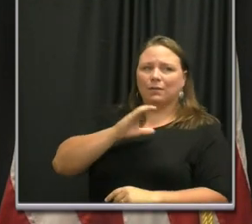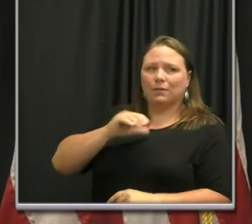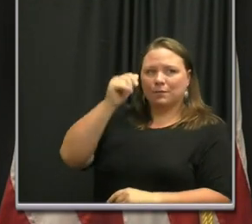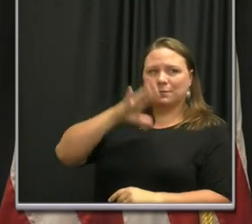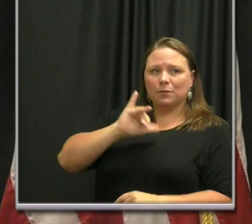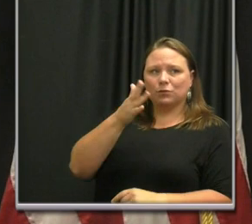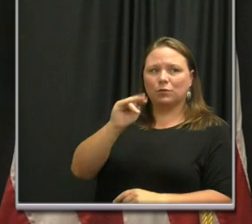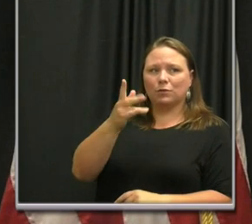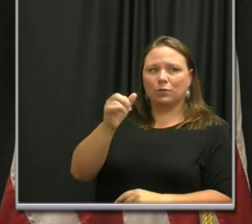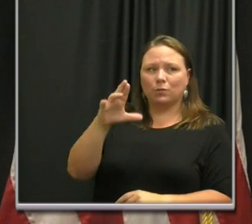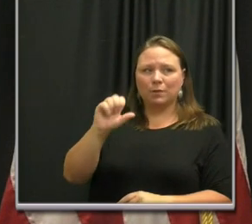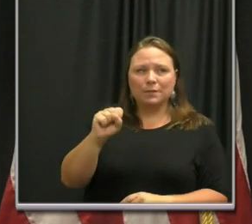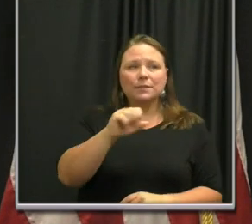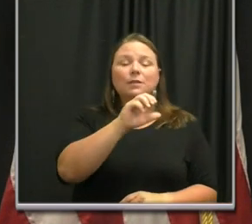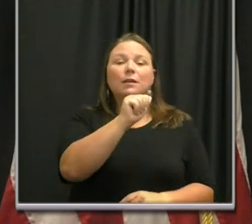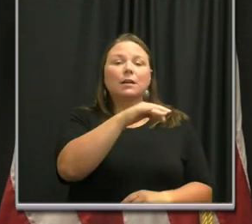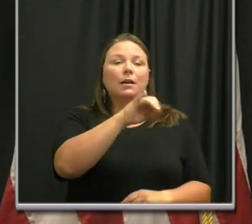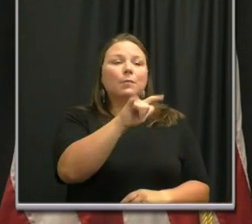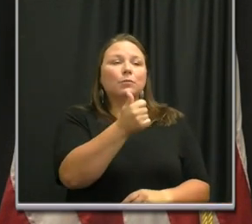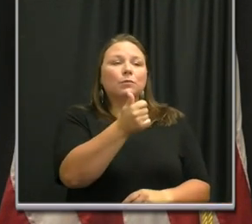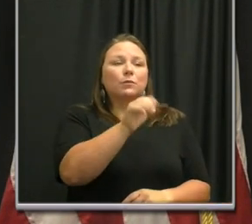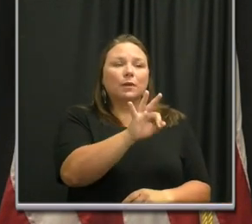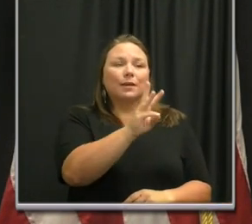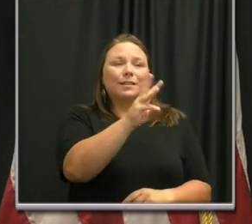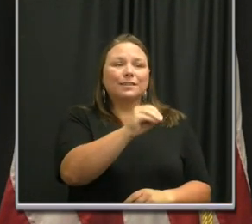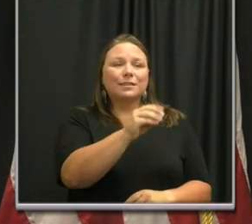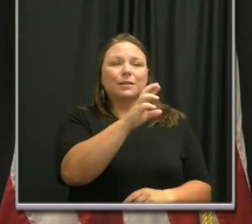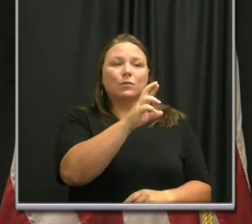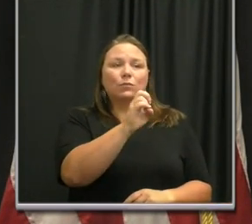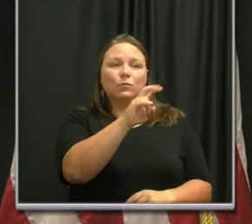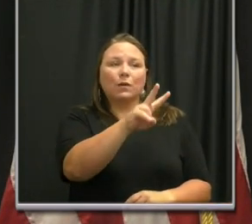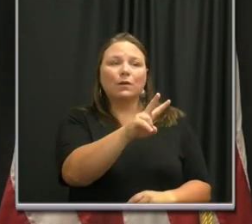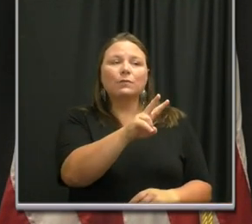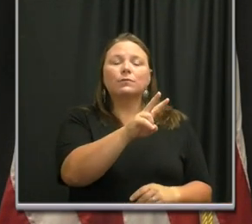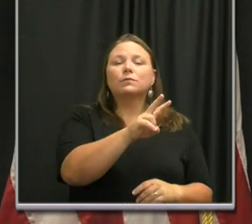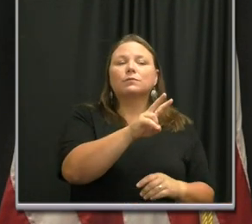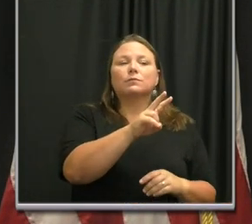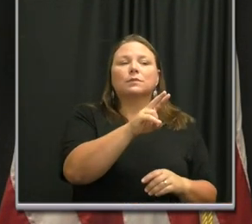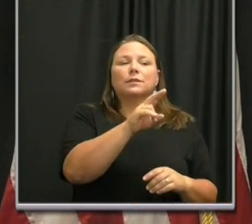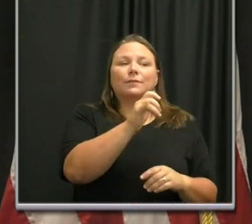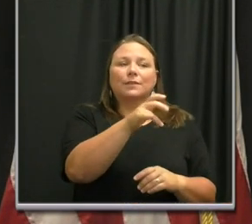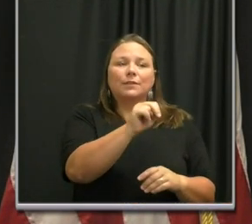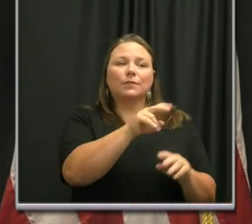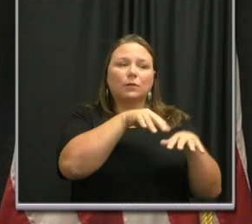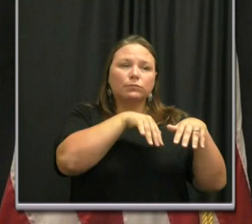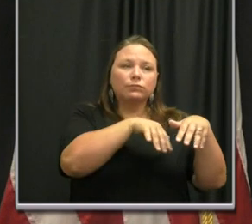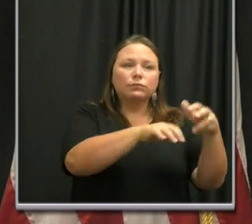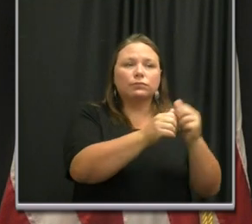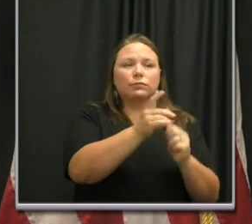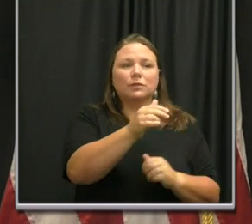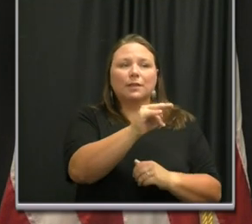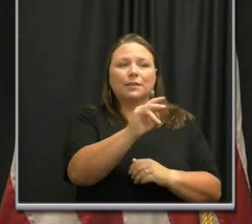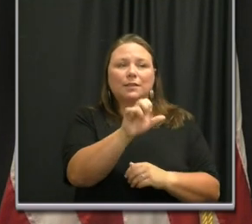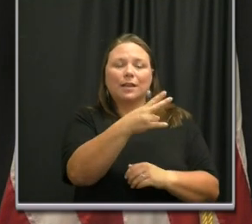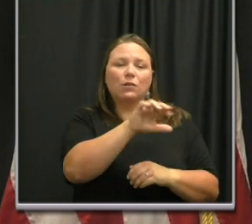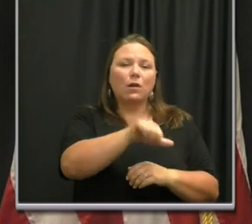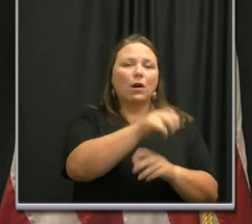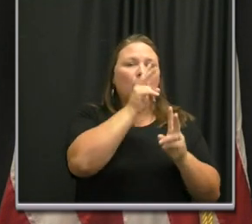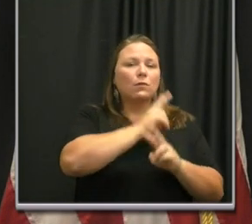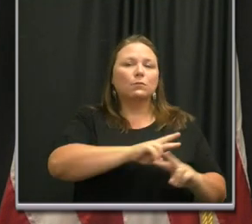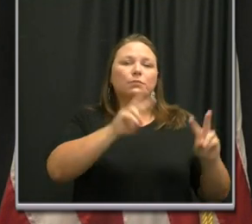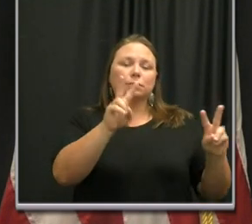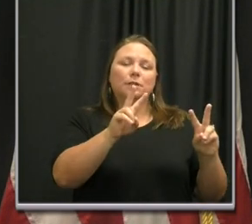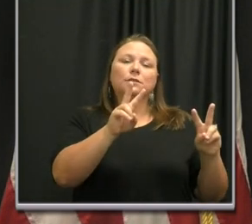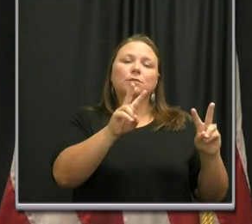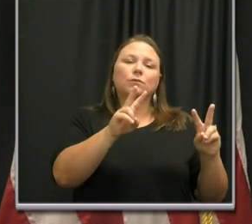In April of 1960, Reverend Vivian marched with Diane Nash and thousands of other peaceful demonstrators to demand justice on the steps